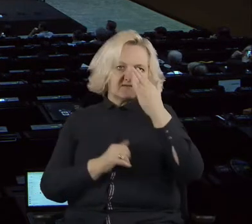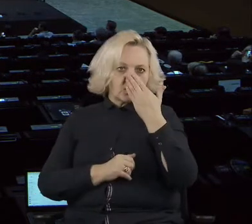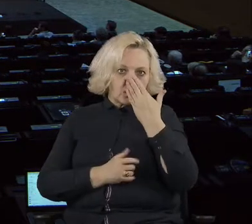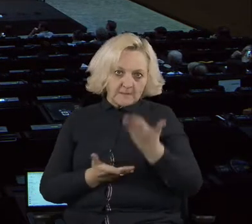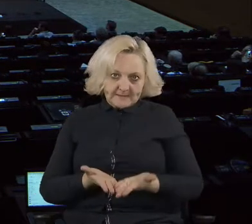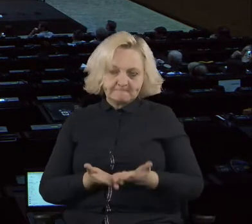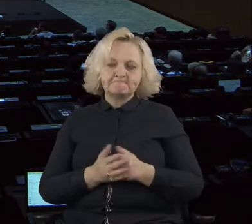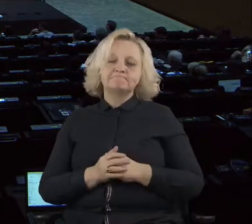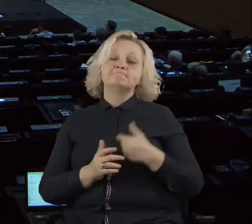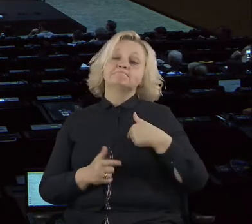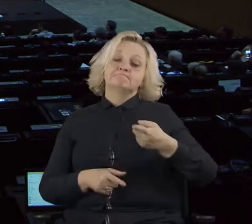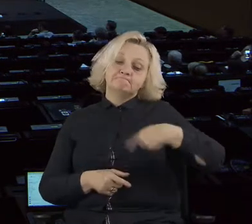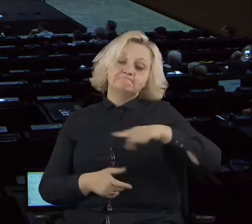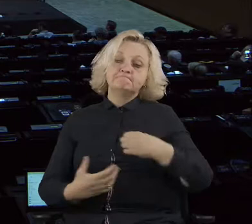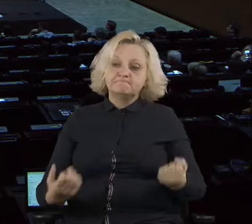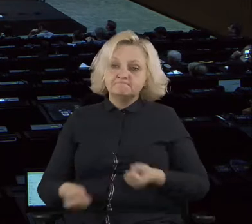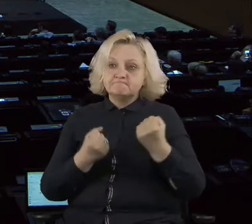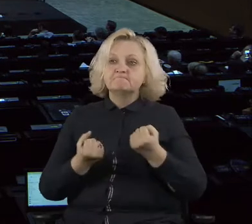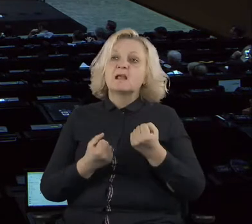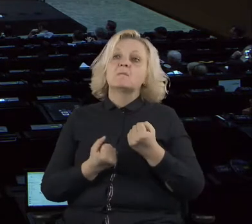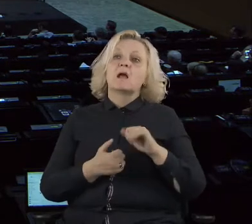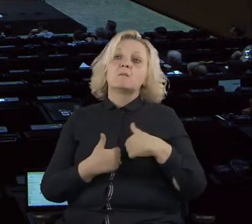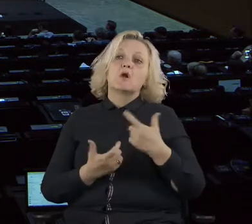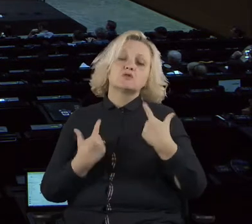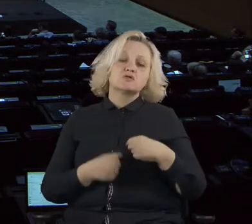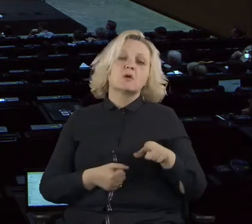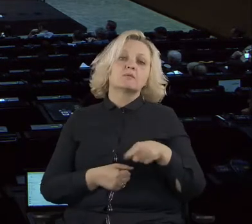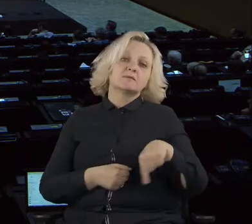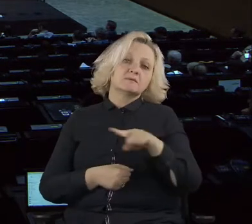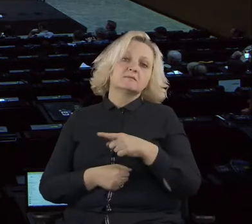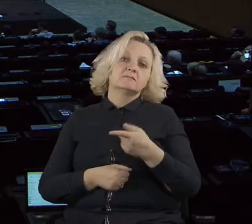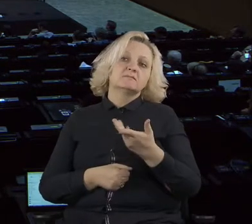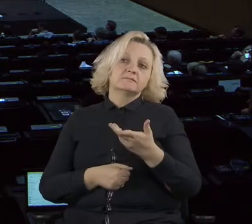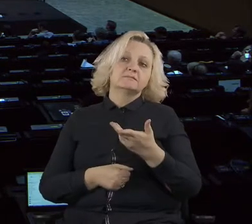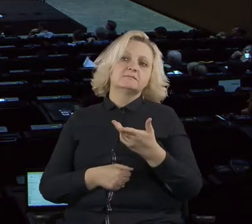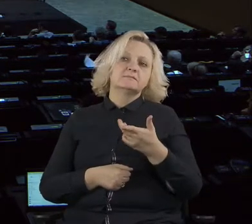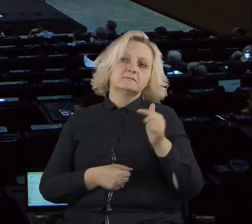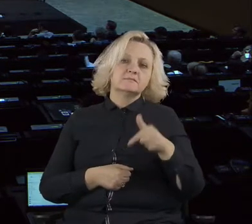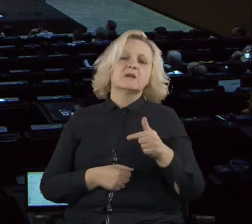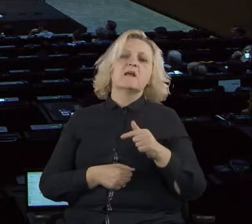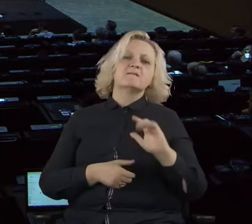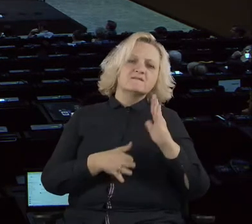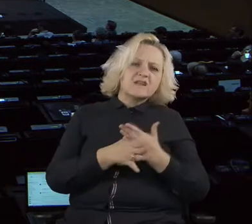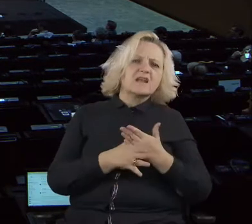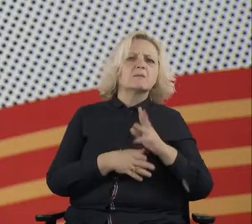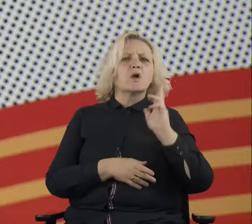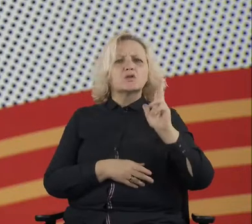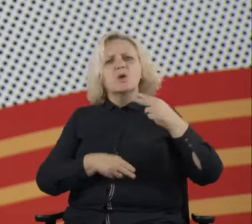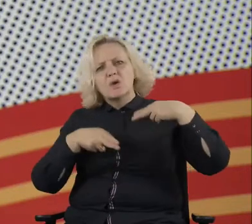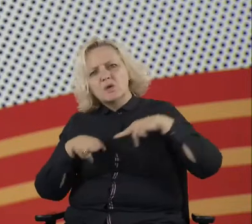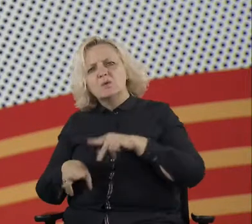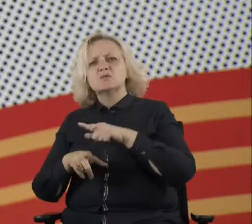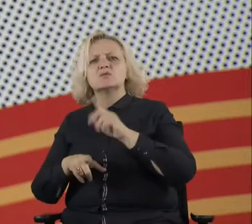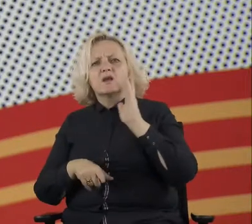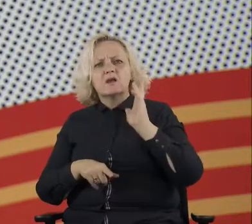developers, NGO, and in the end, businesses and any citizen involved to try to increase the inclusivity. And at the same time,